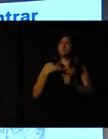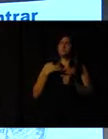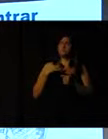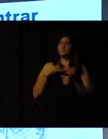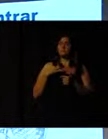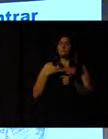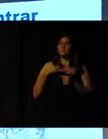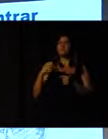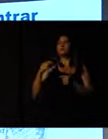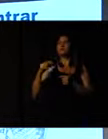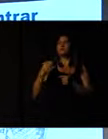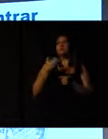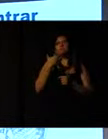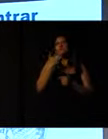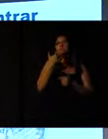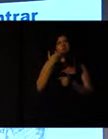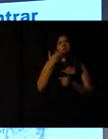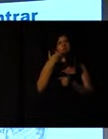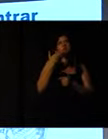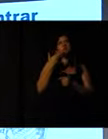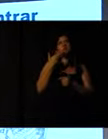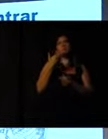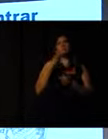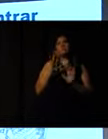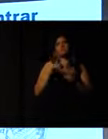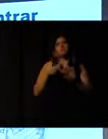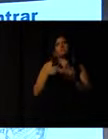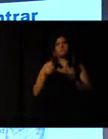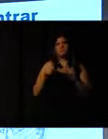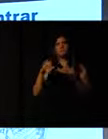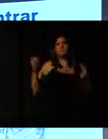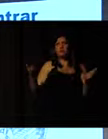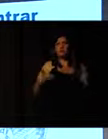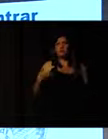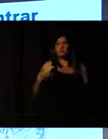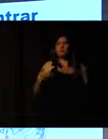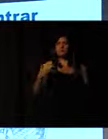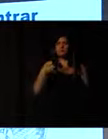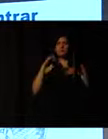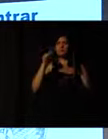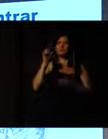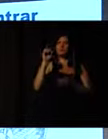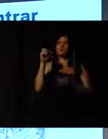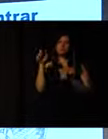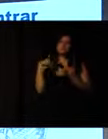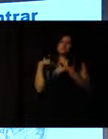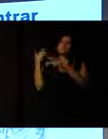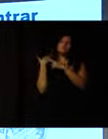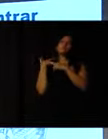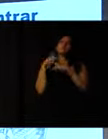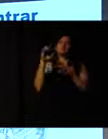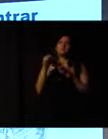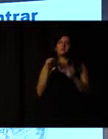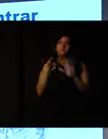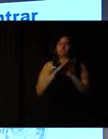an easy task. Let me just pass along some of my experience. I cannot